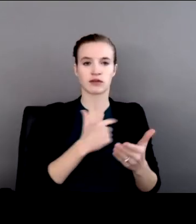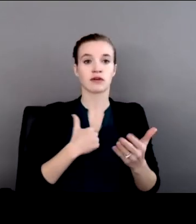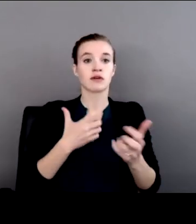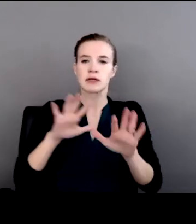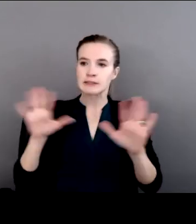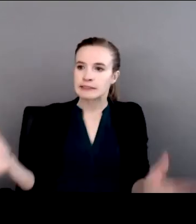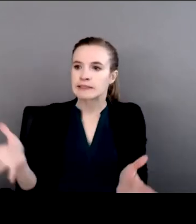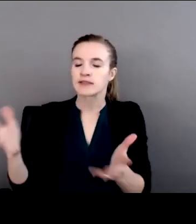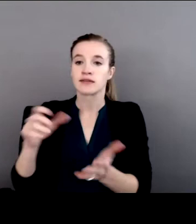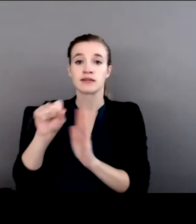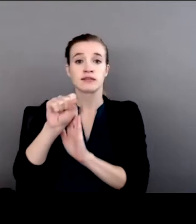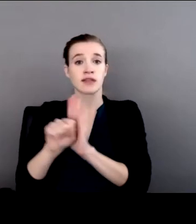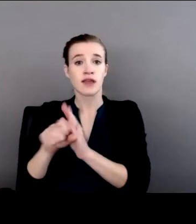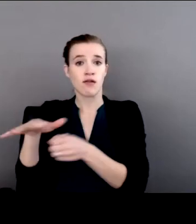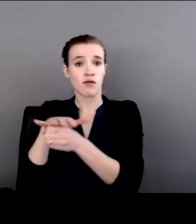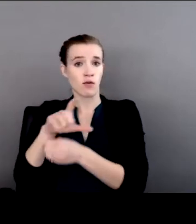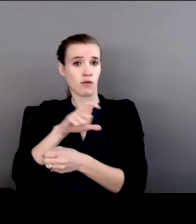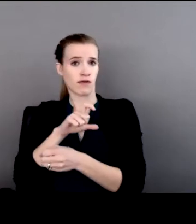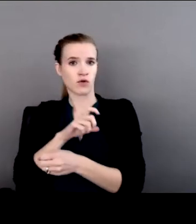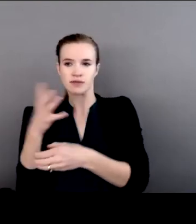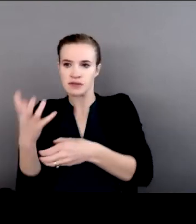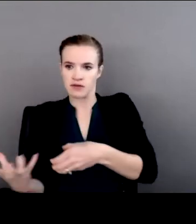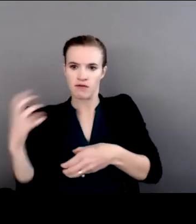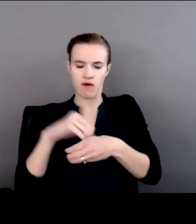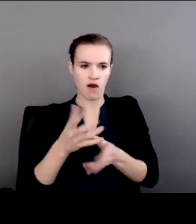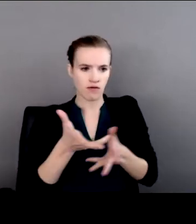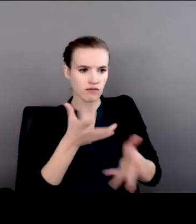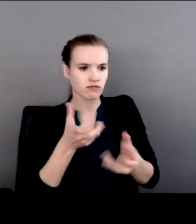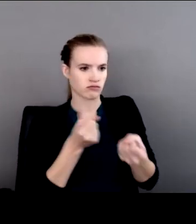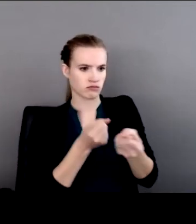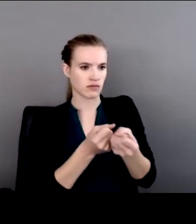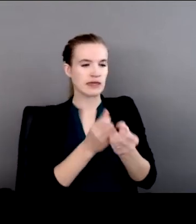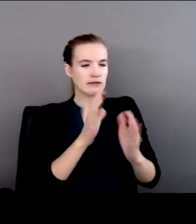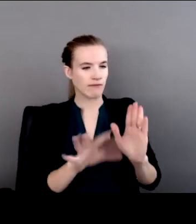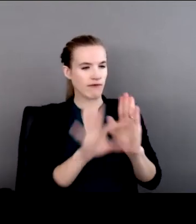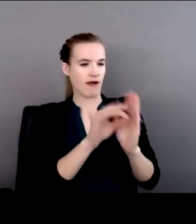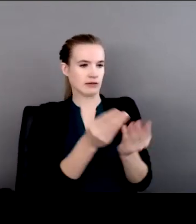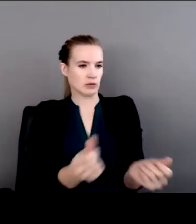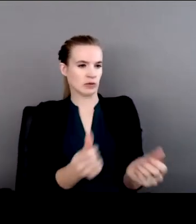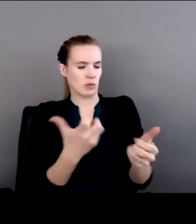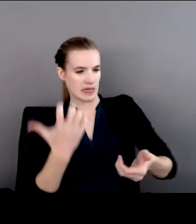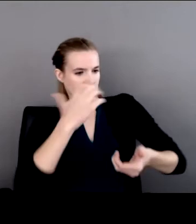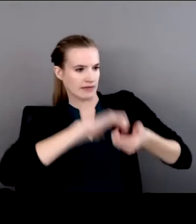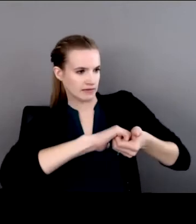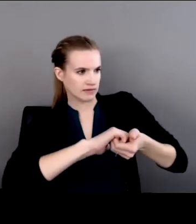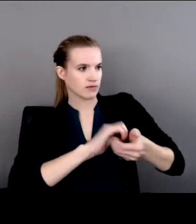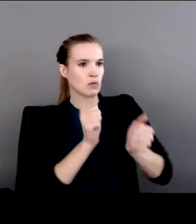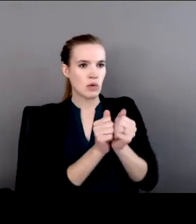law enforcement to be part of the solution to work with their tribal law enforcement partners.